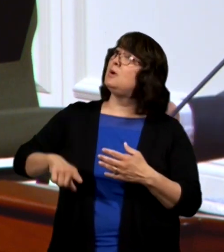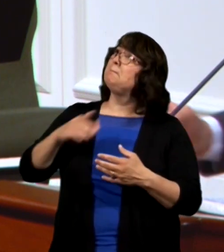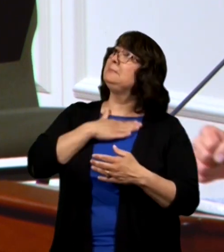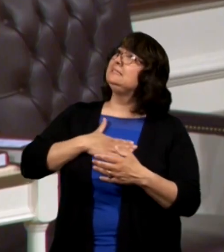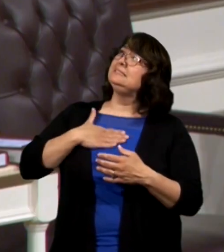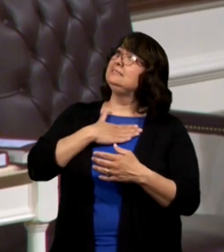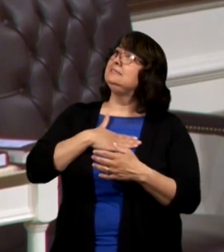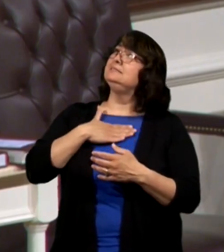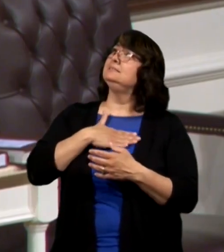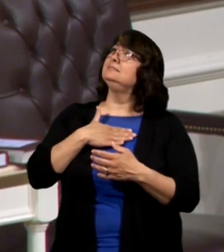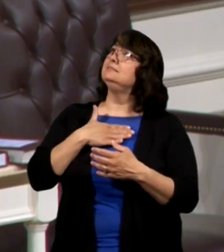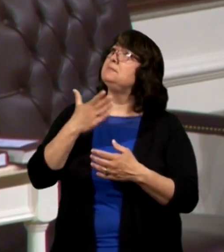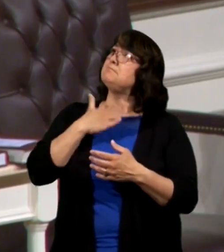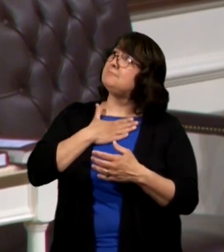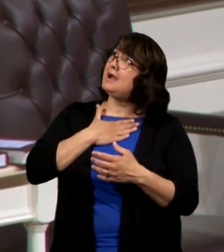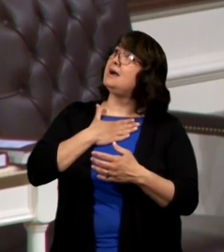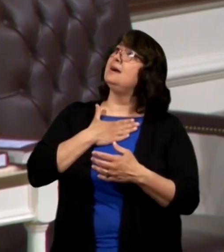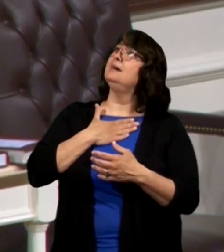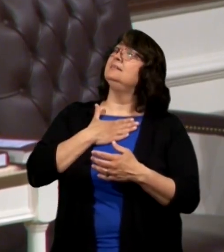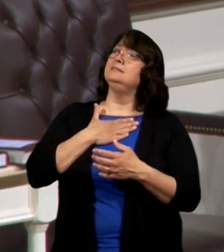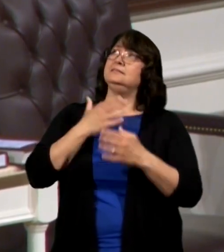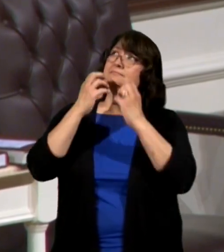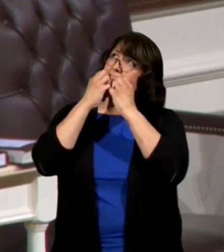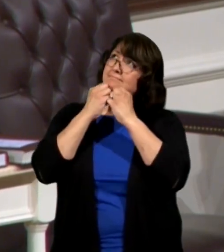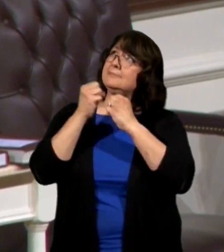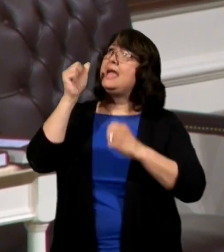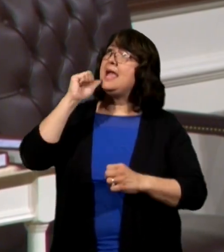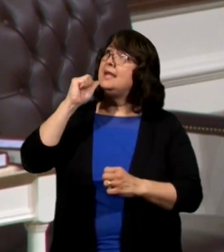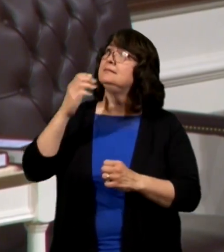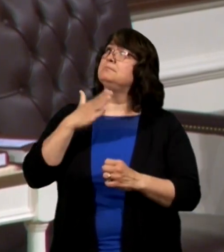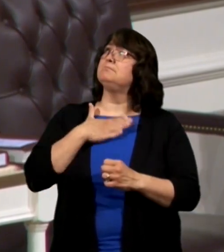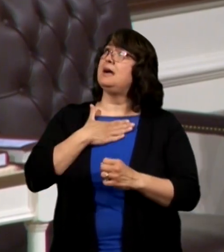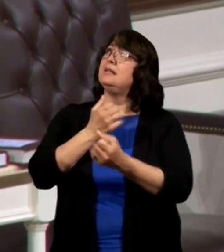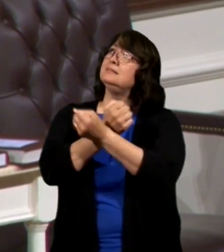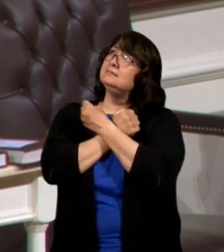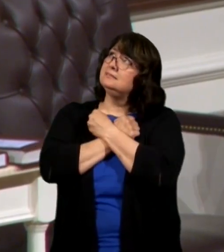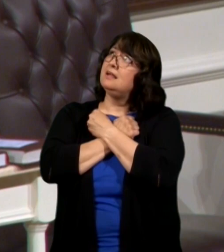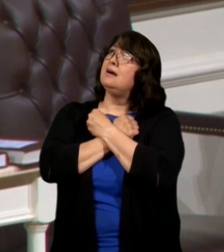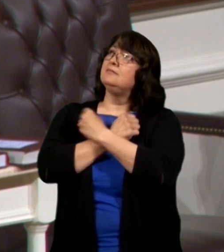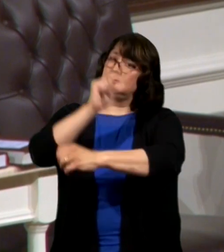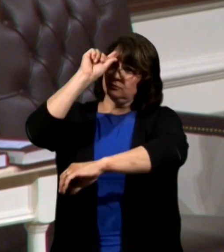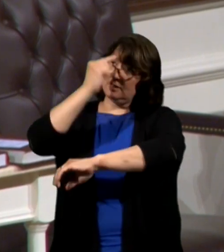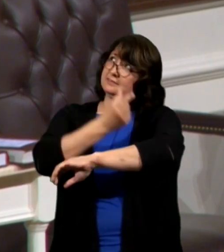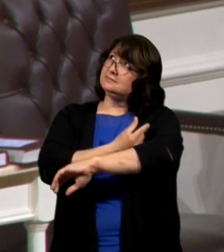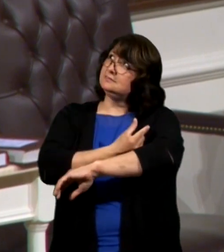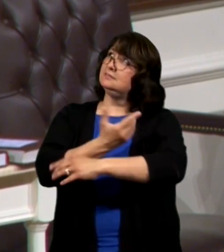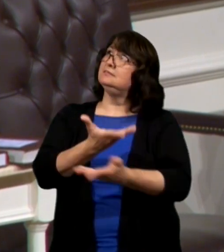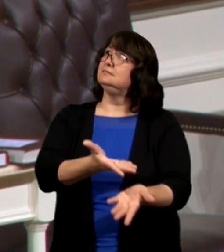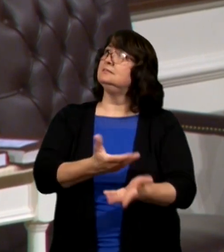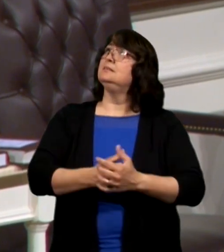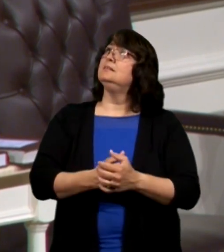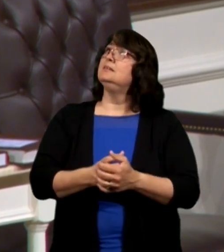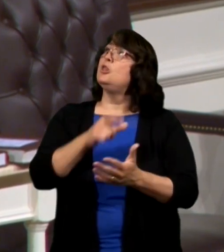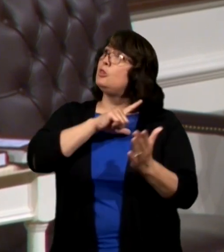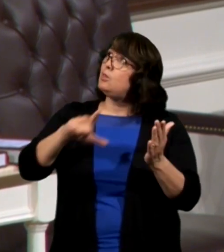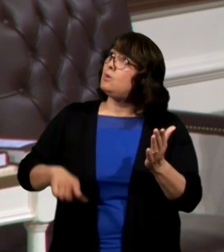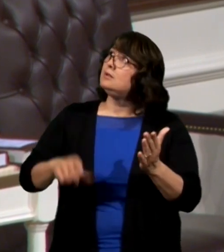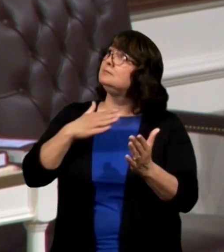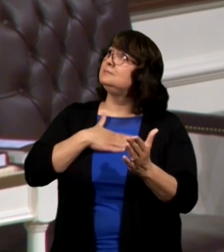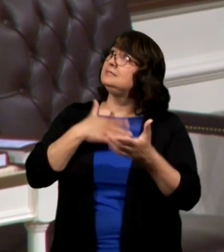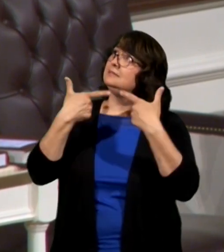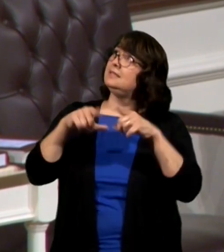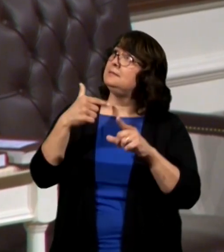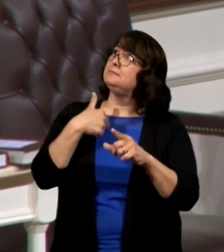please my sacred aunt my beloved grandson Lord would you